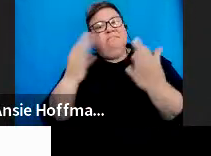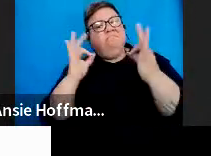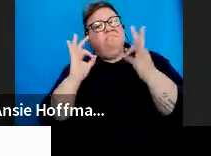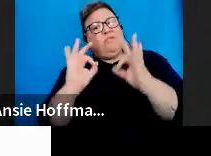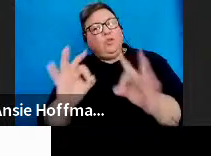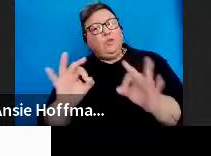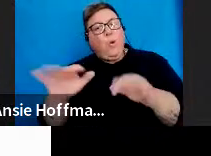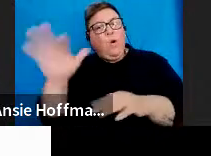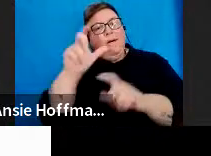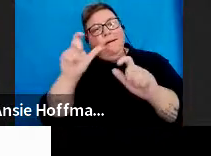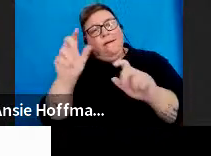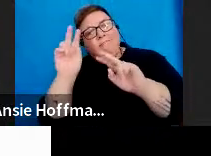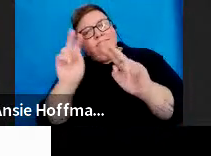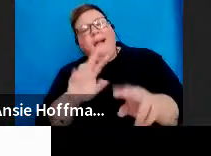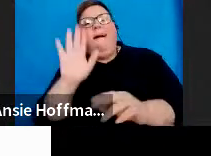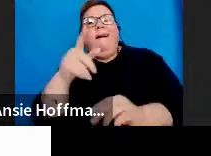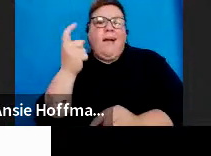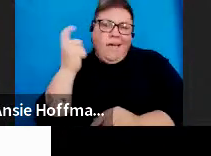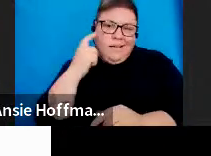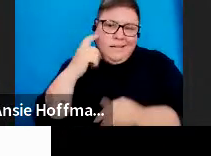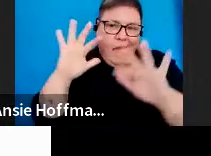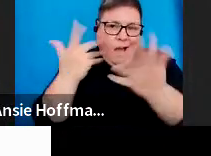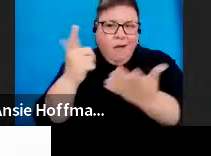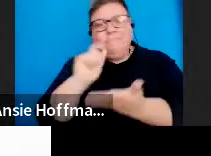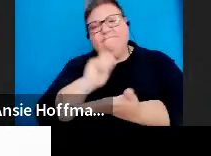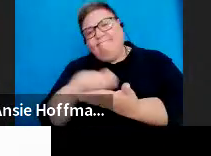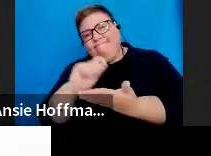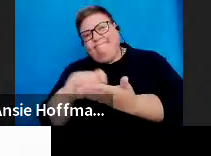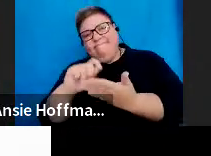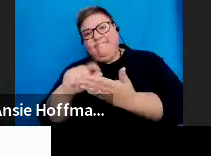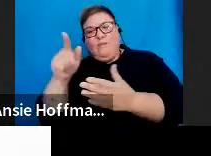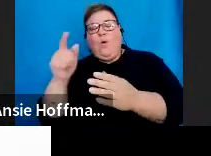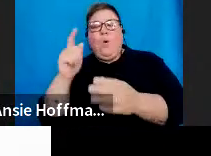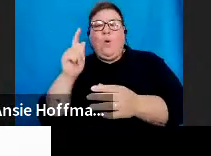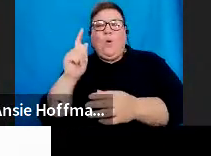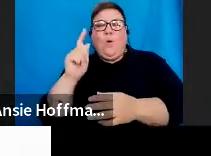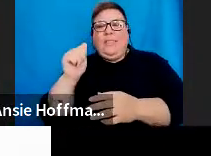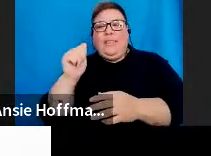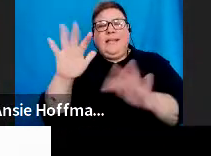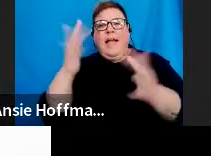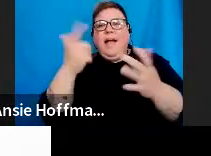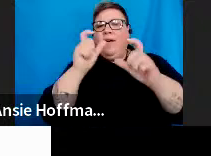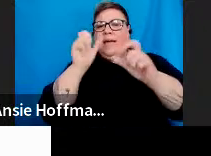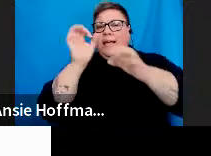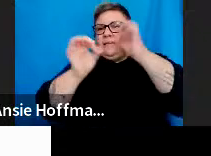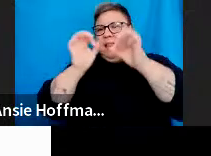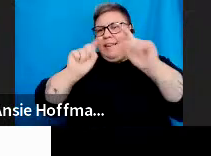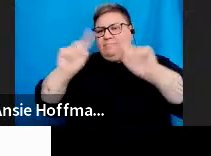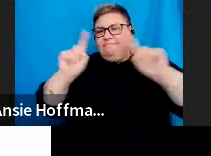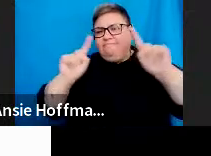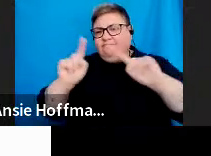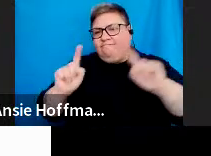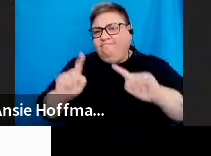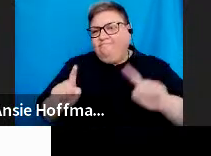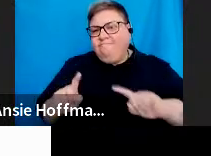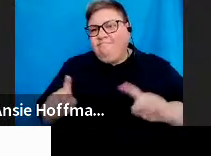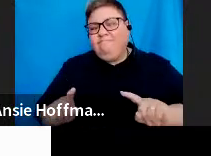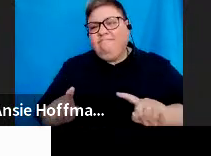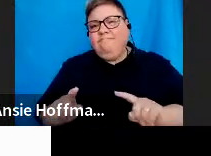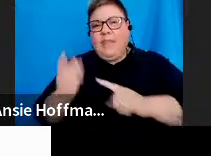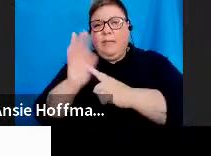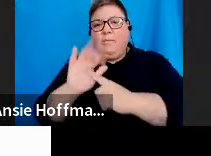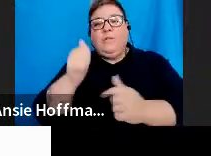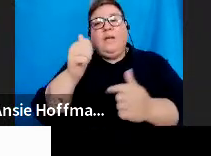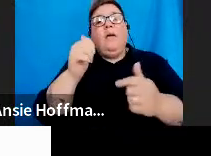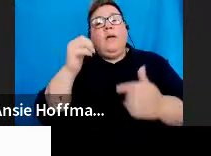find it very beneficial because you are very detailed in how you went about with your presentation. Good evening,